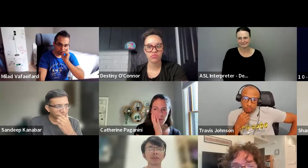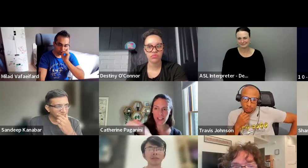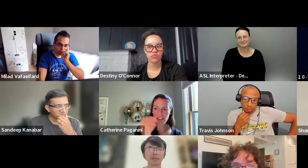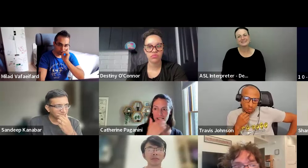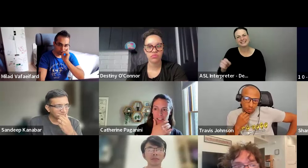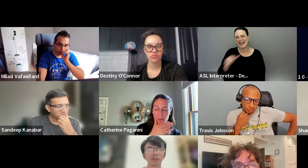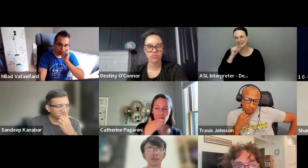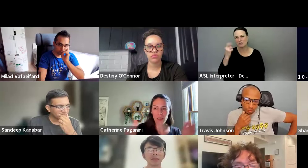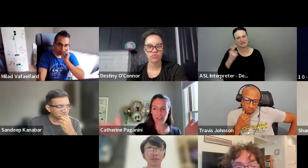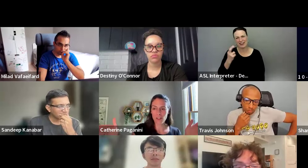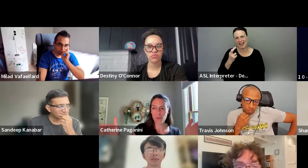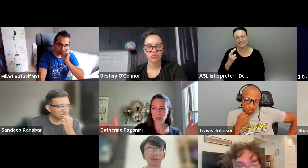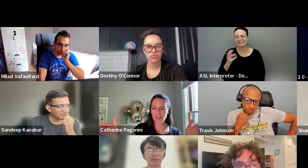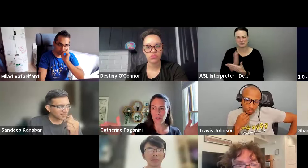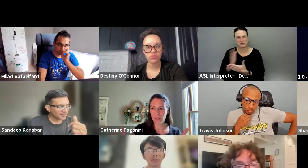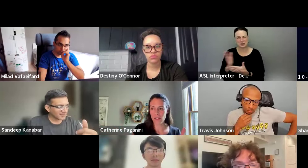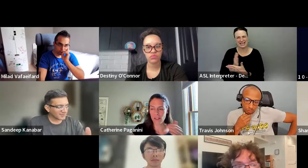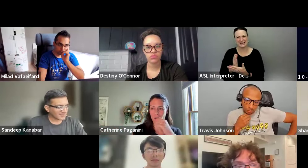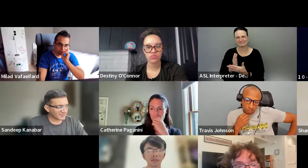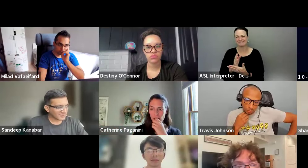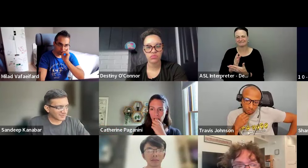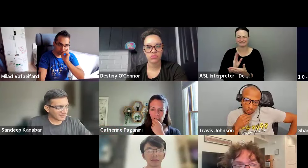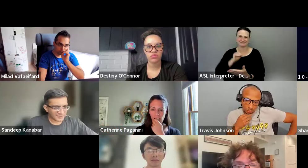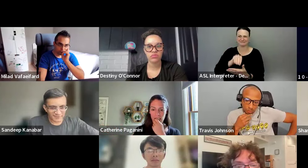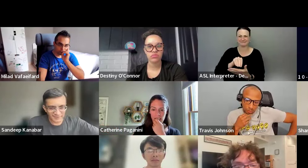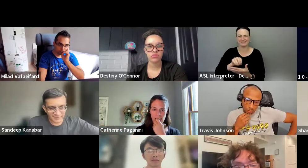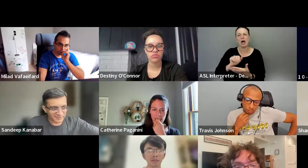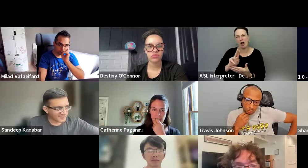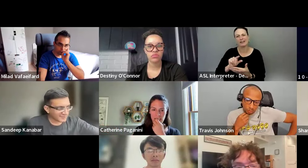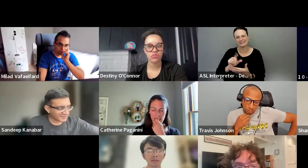Yeah. didn't get it. It's, it's between the two conferences. It's in August. Yeah.